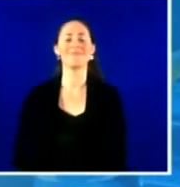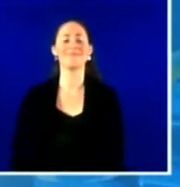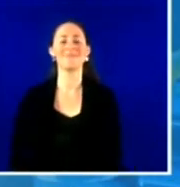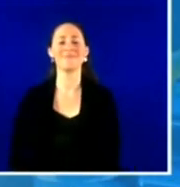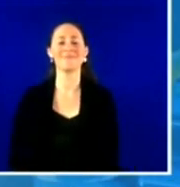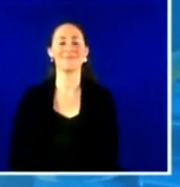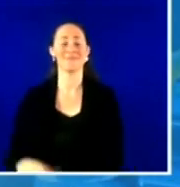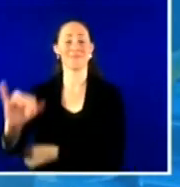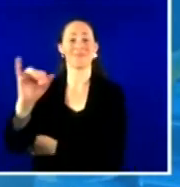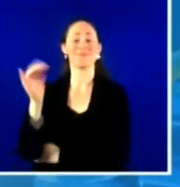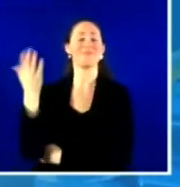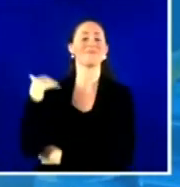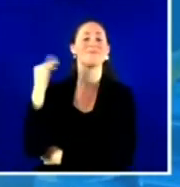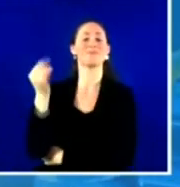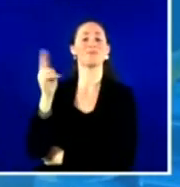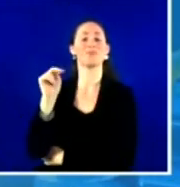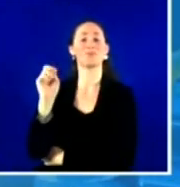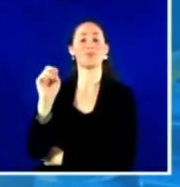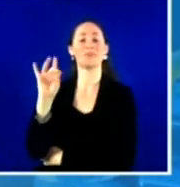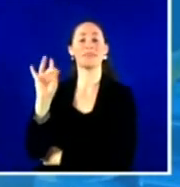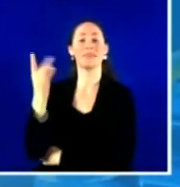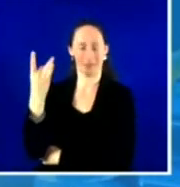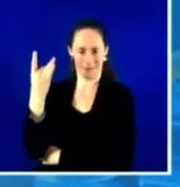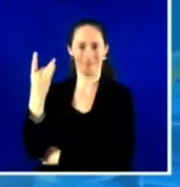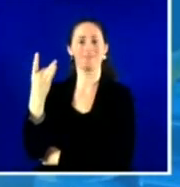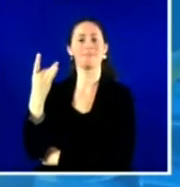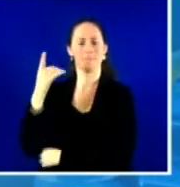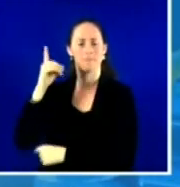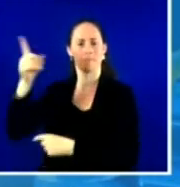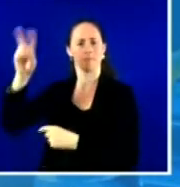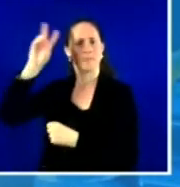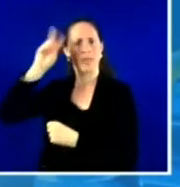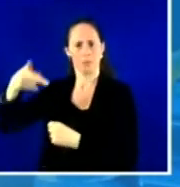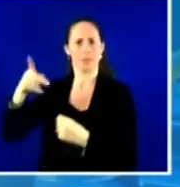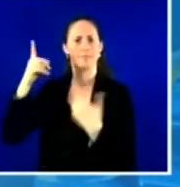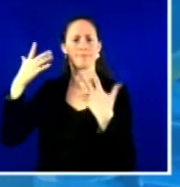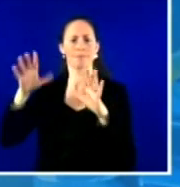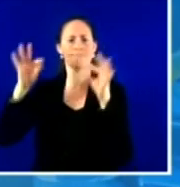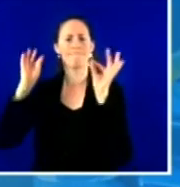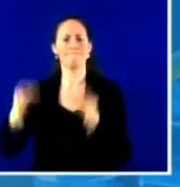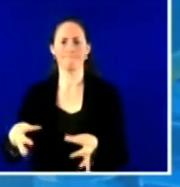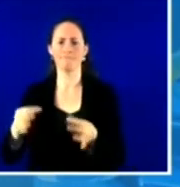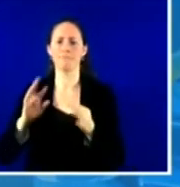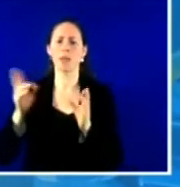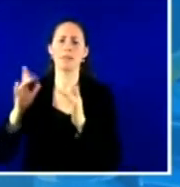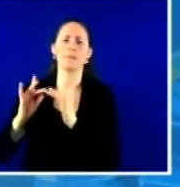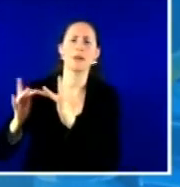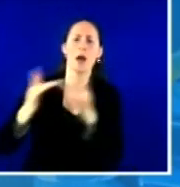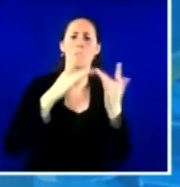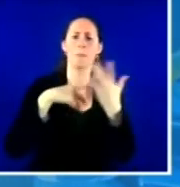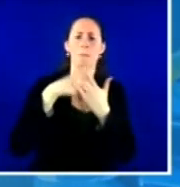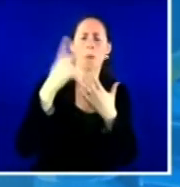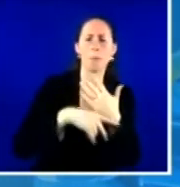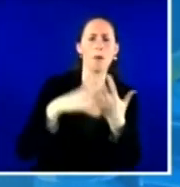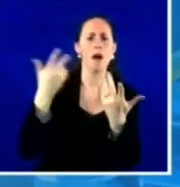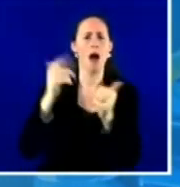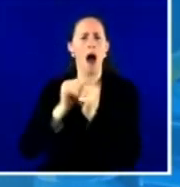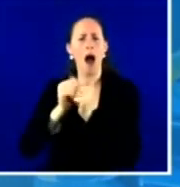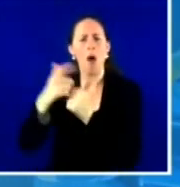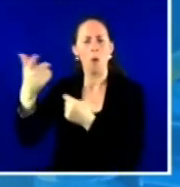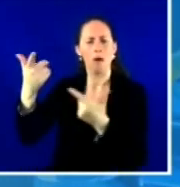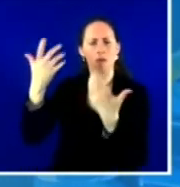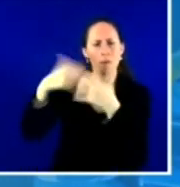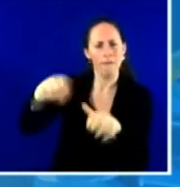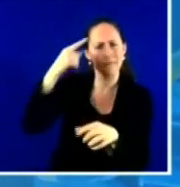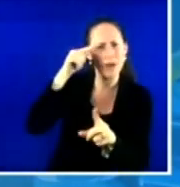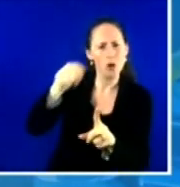vaccine outreach effort. How are you? Can you tell us about it? And how are you able to make it work? Dr. Well, Dr. Walensky, thank you so much for the